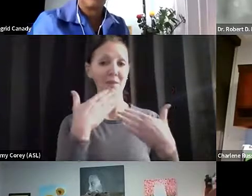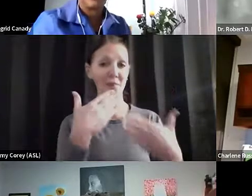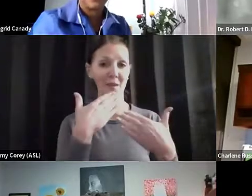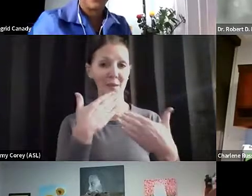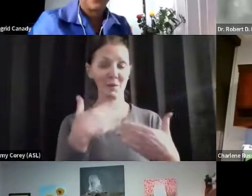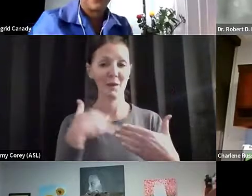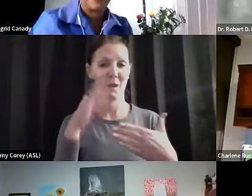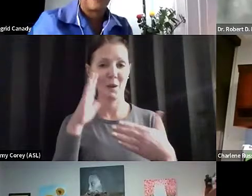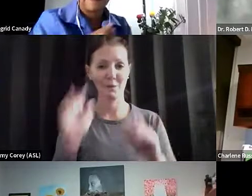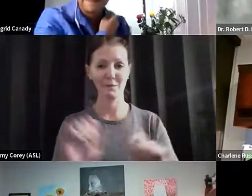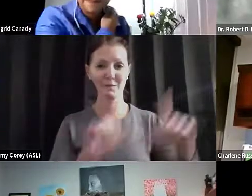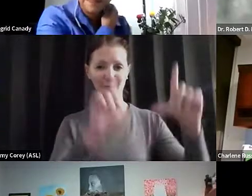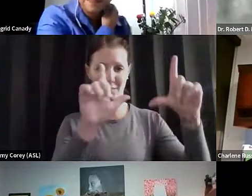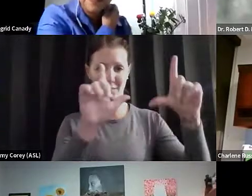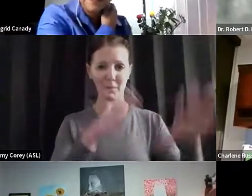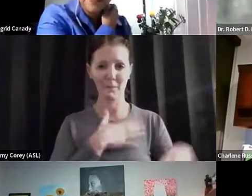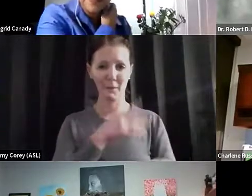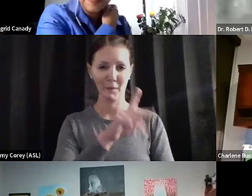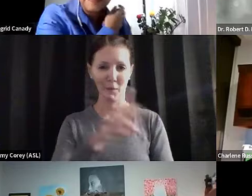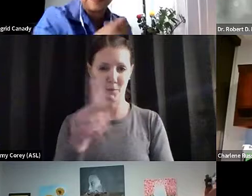PowerPoint here to share.